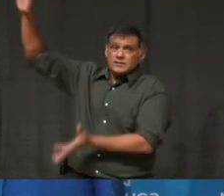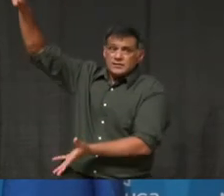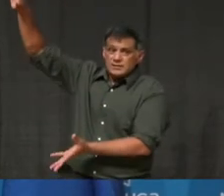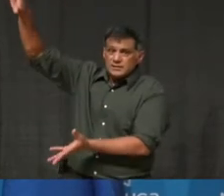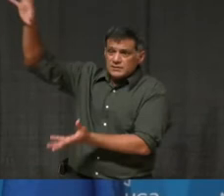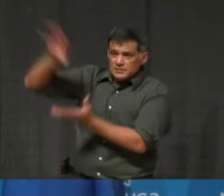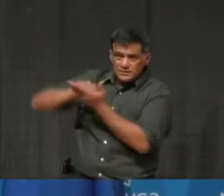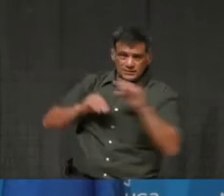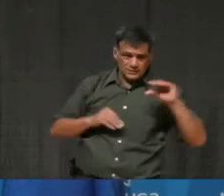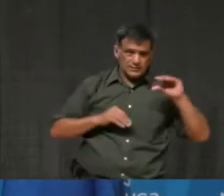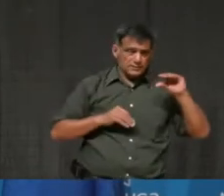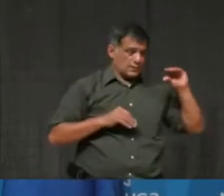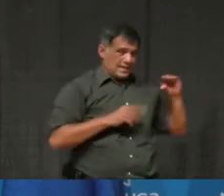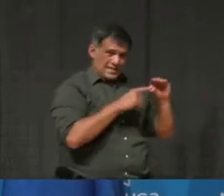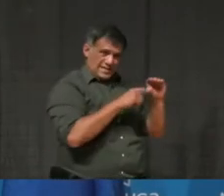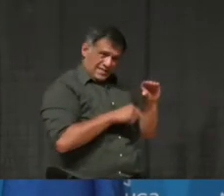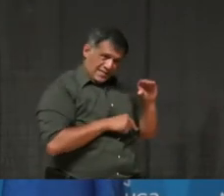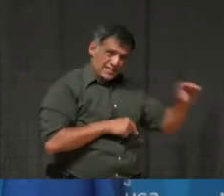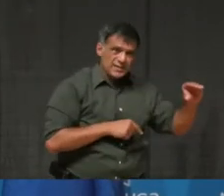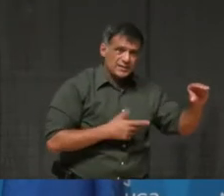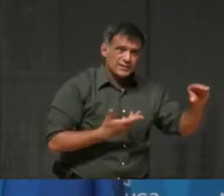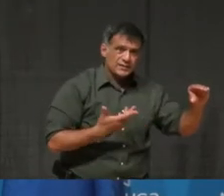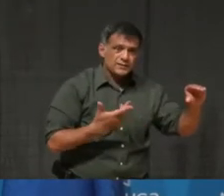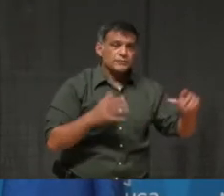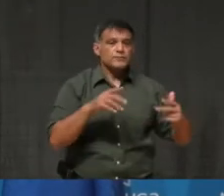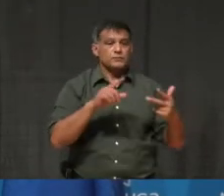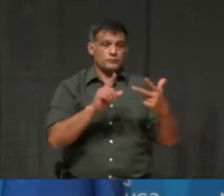And my third point is on bank loans.